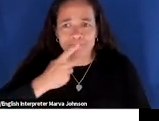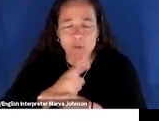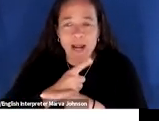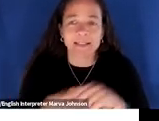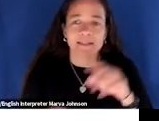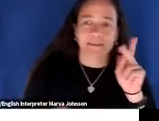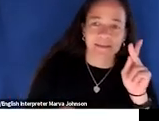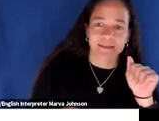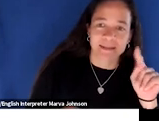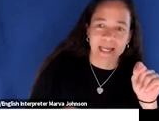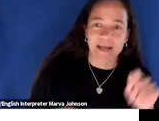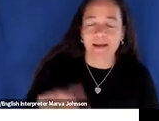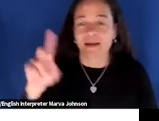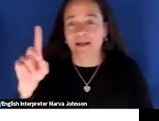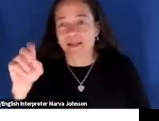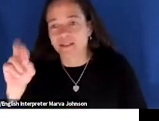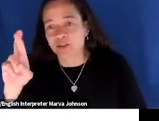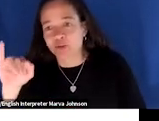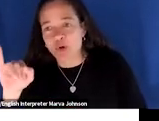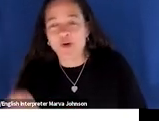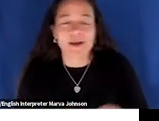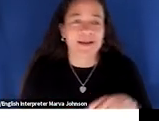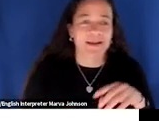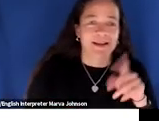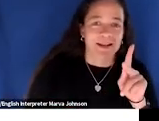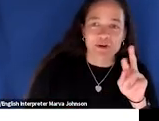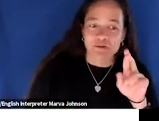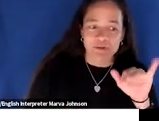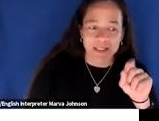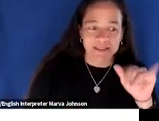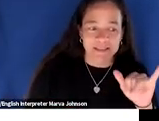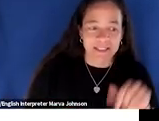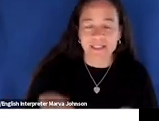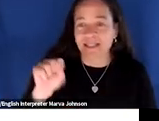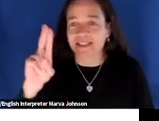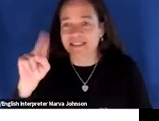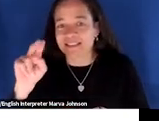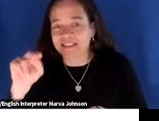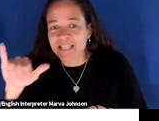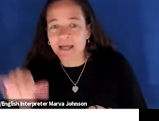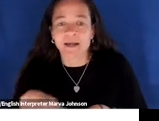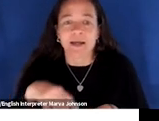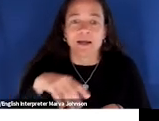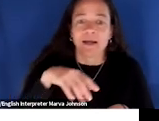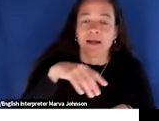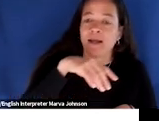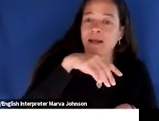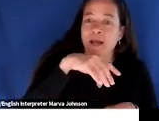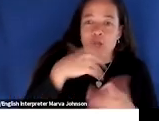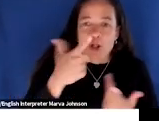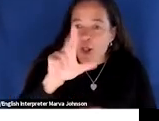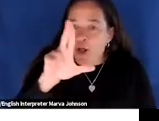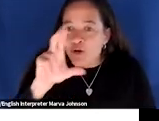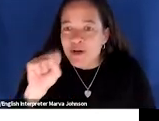dory kristin sunny laura maggie tracy nora uh lucas alex sam